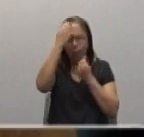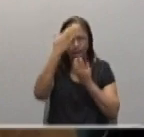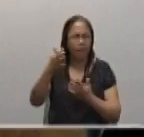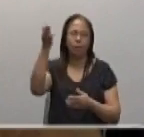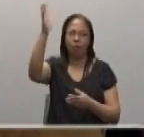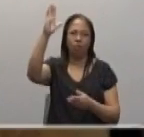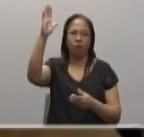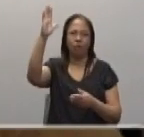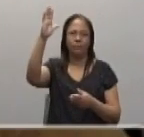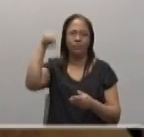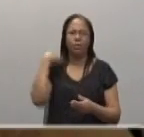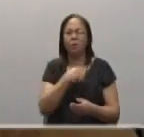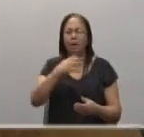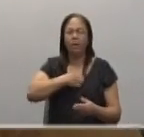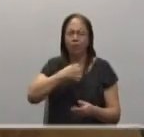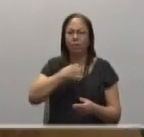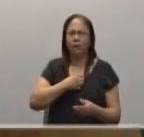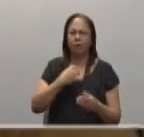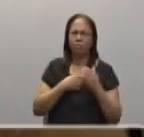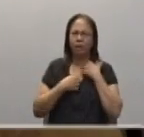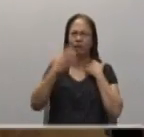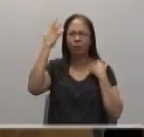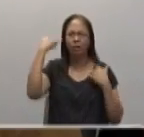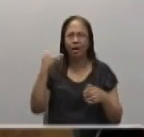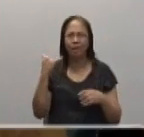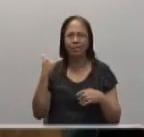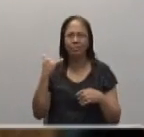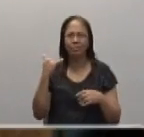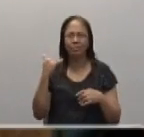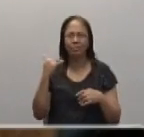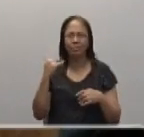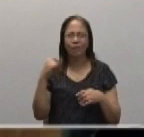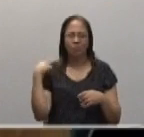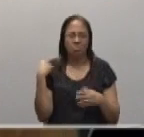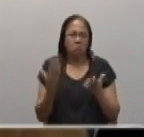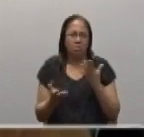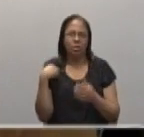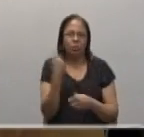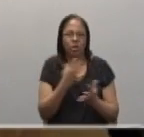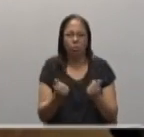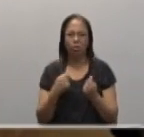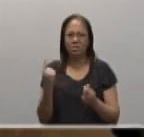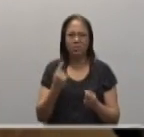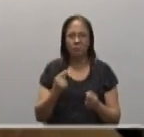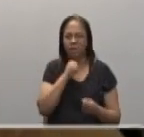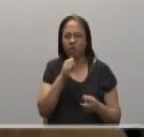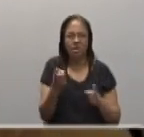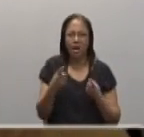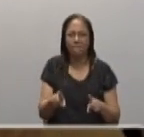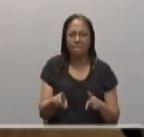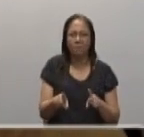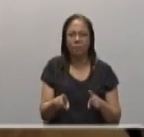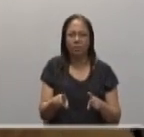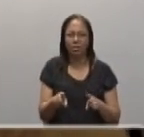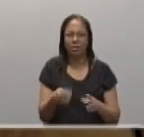And we complain because we do not see things coming true. Maybe we don't see that our